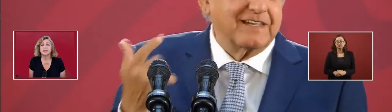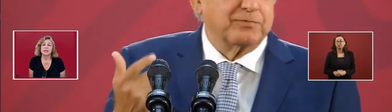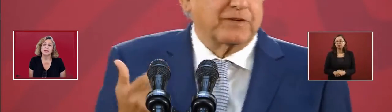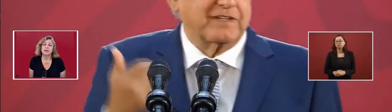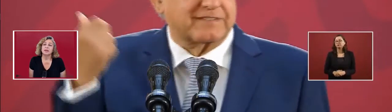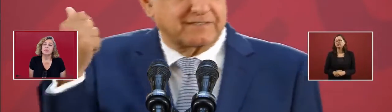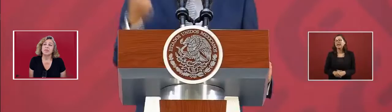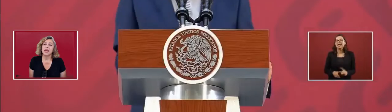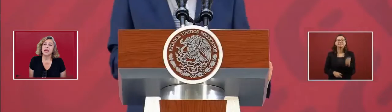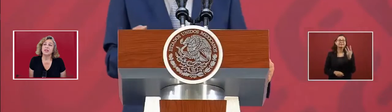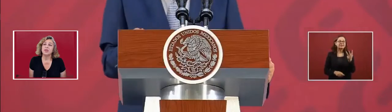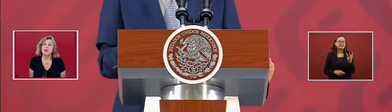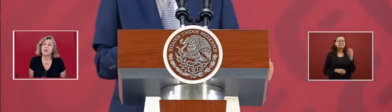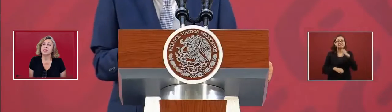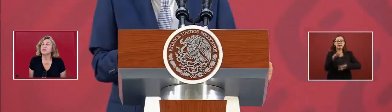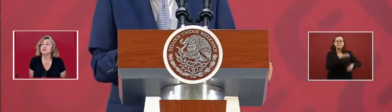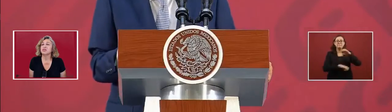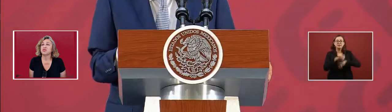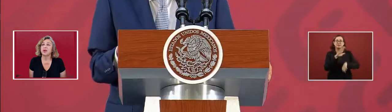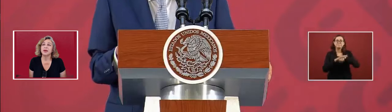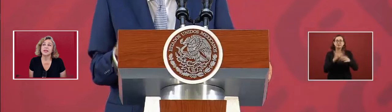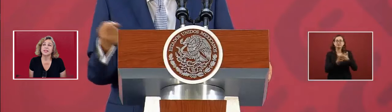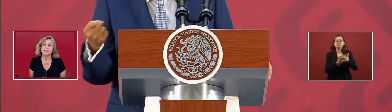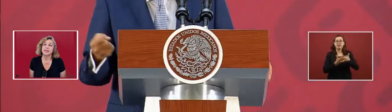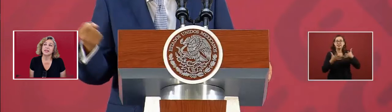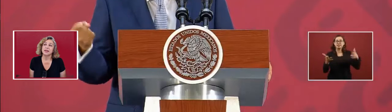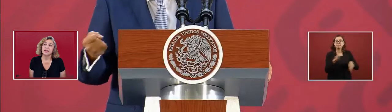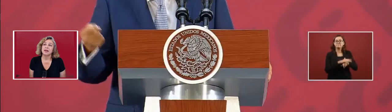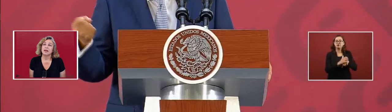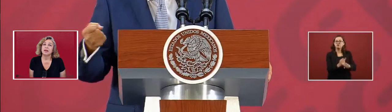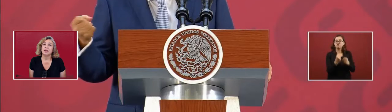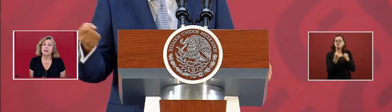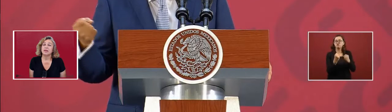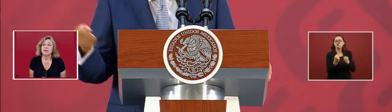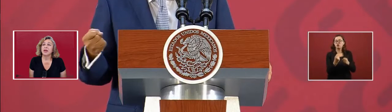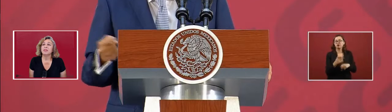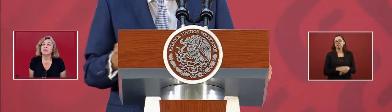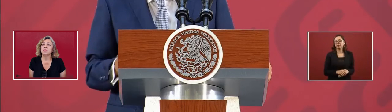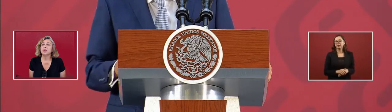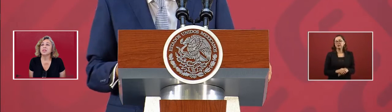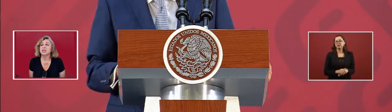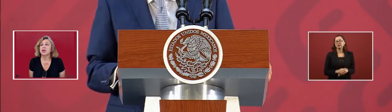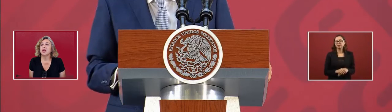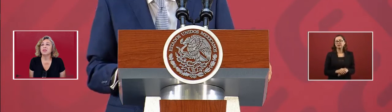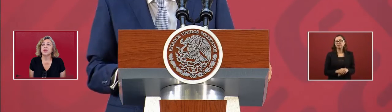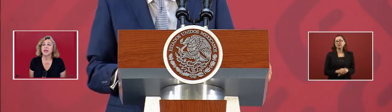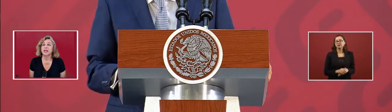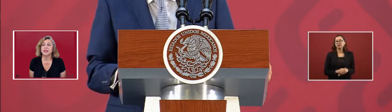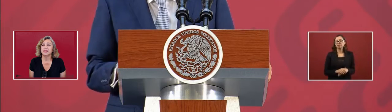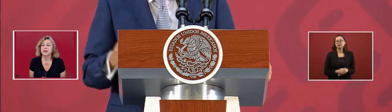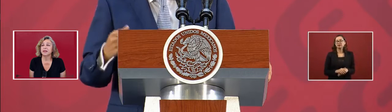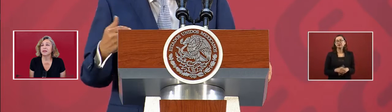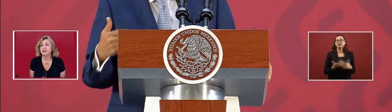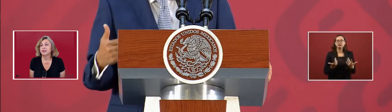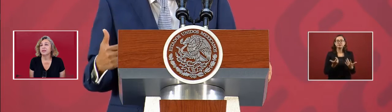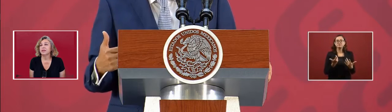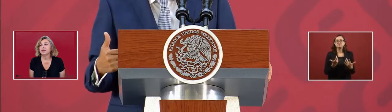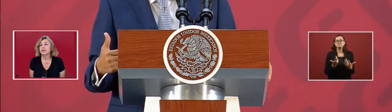they had three because they're the strongest. And they're the ones that tolerated